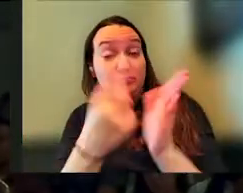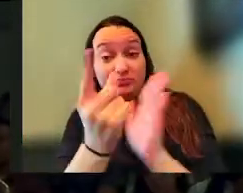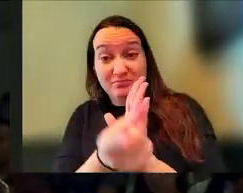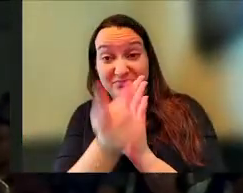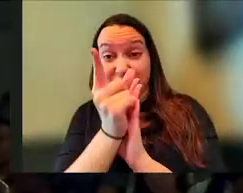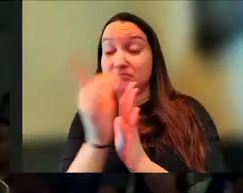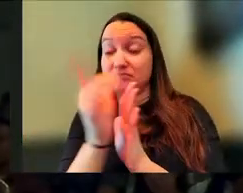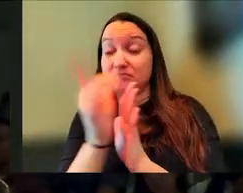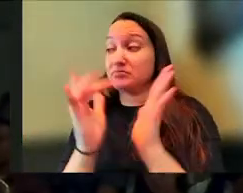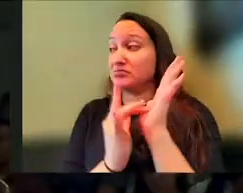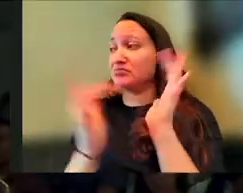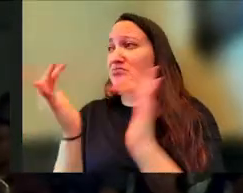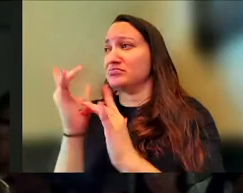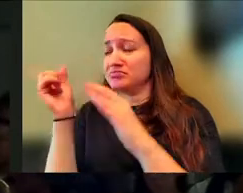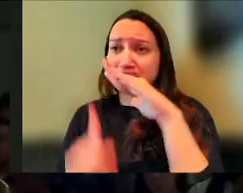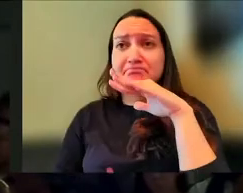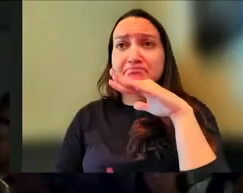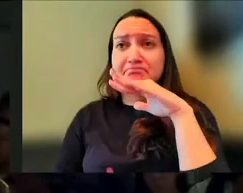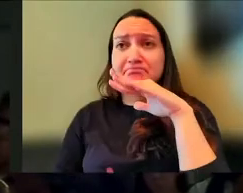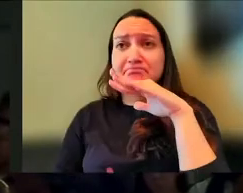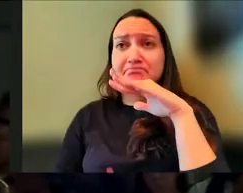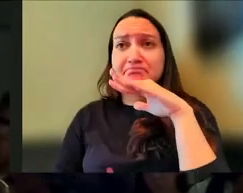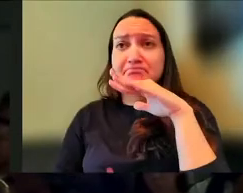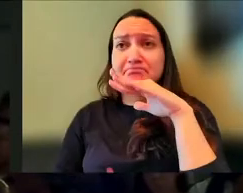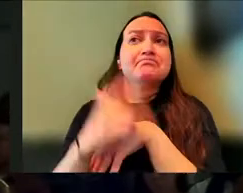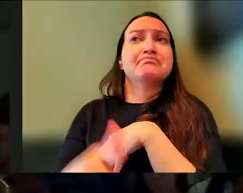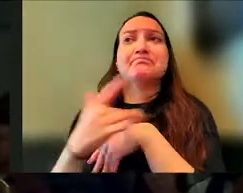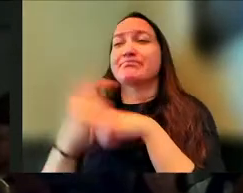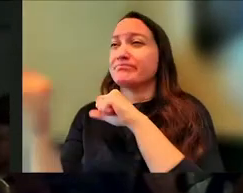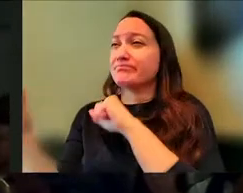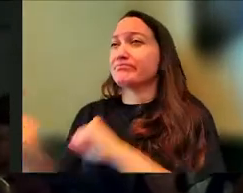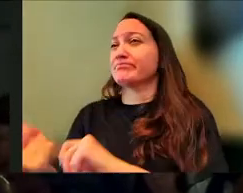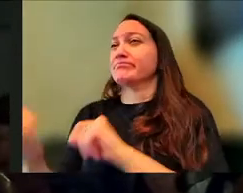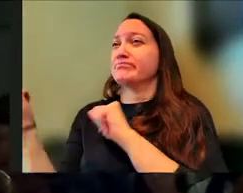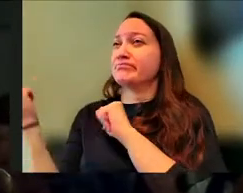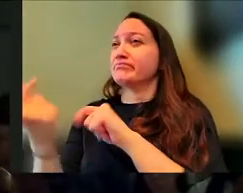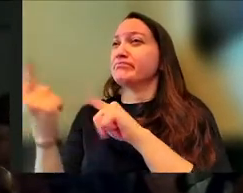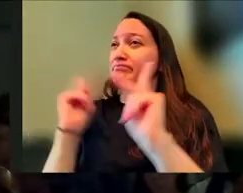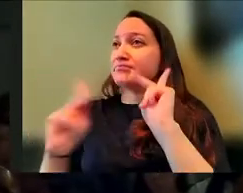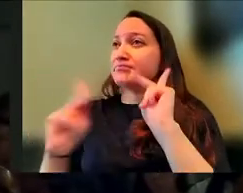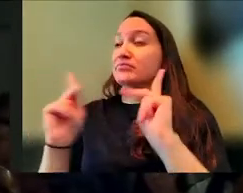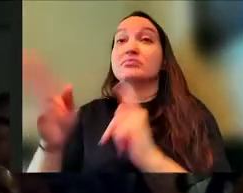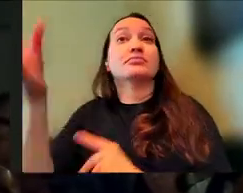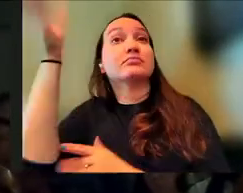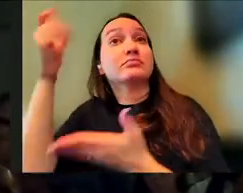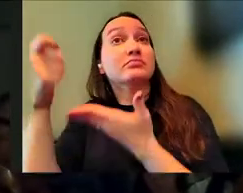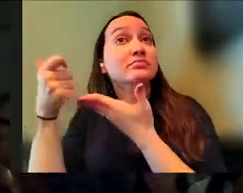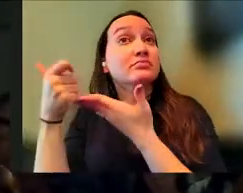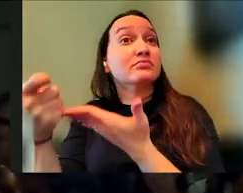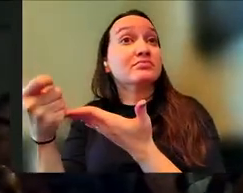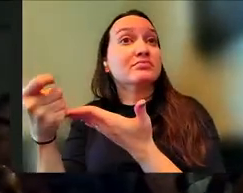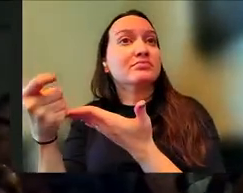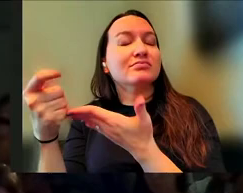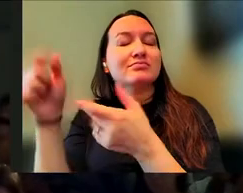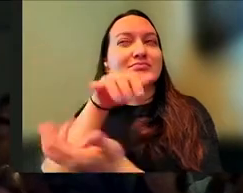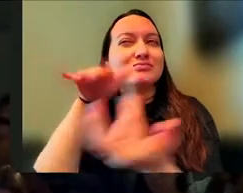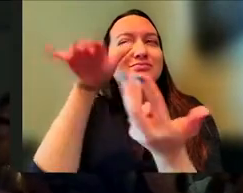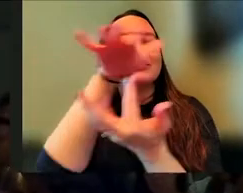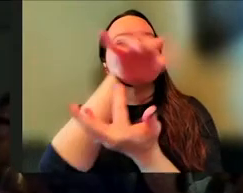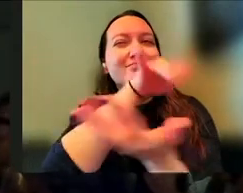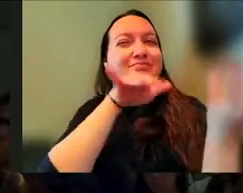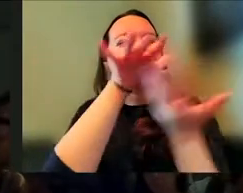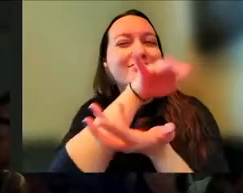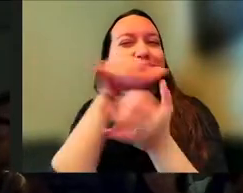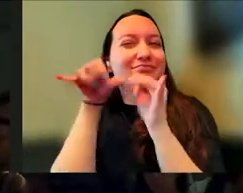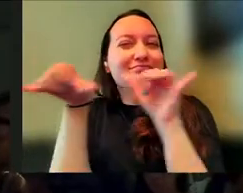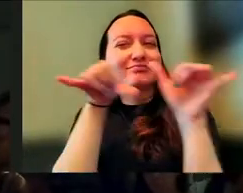and he makes salvation available to all of us. God's help is in the midst of that. God's help is the same way. God wants